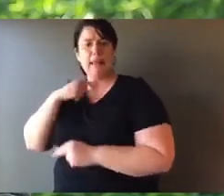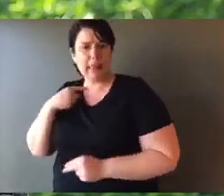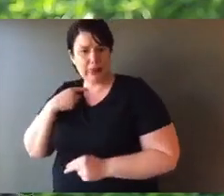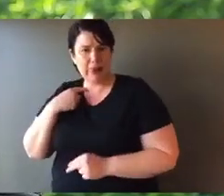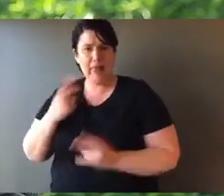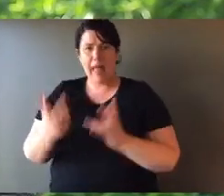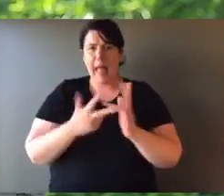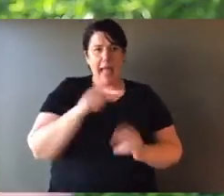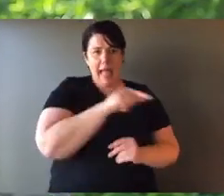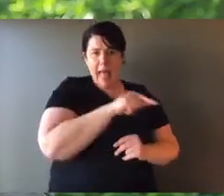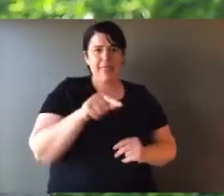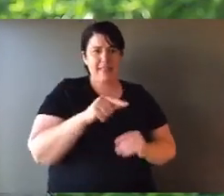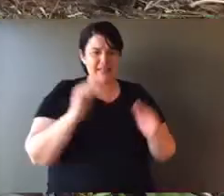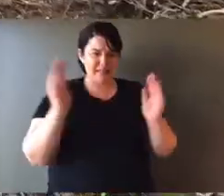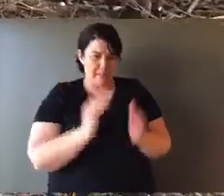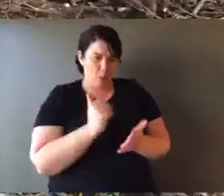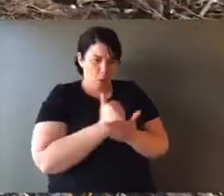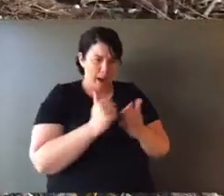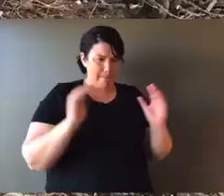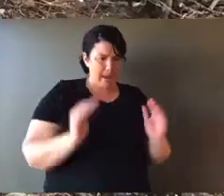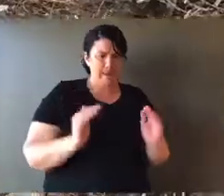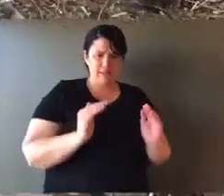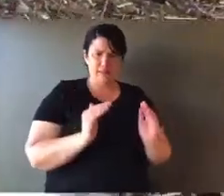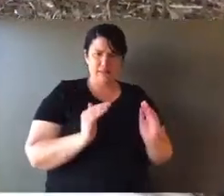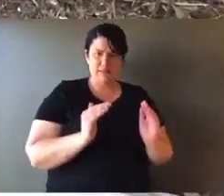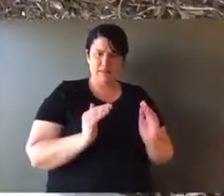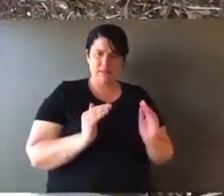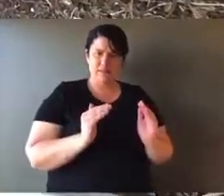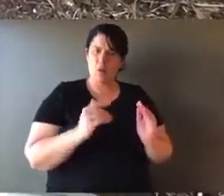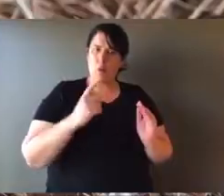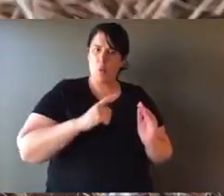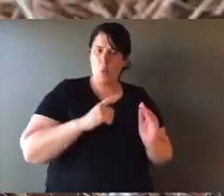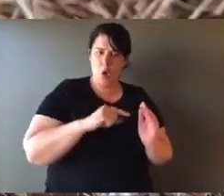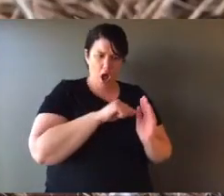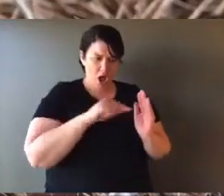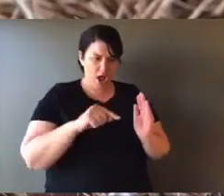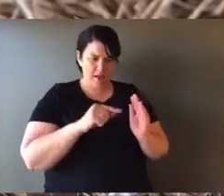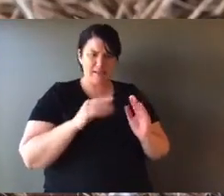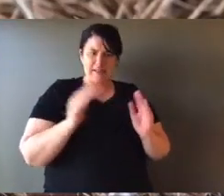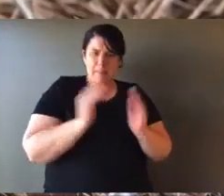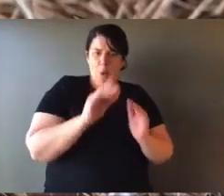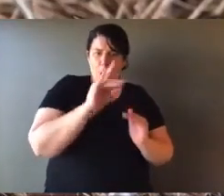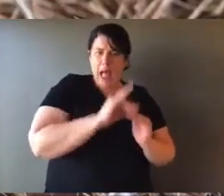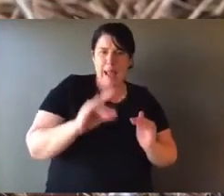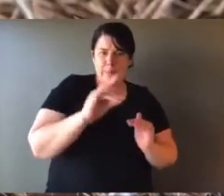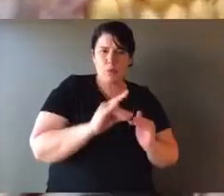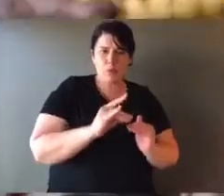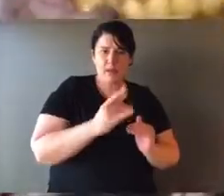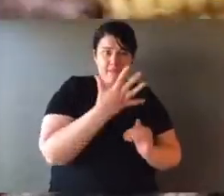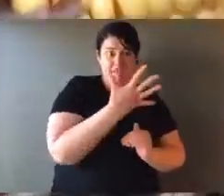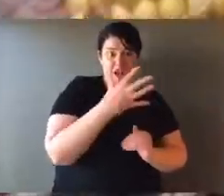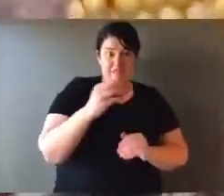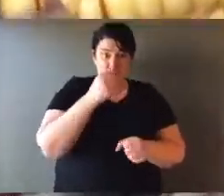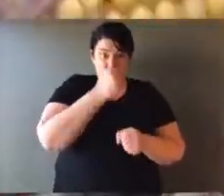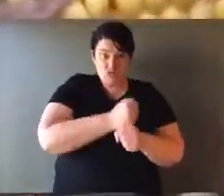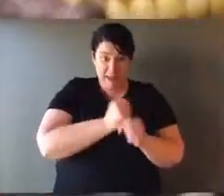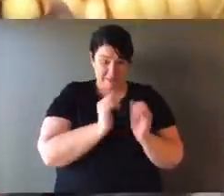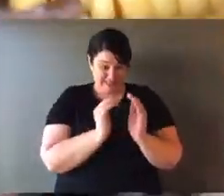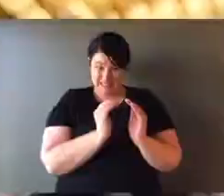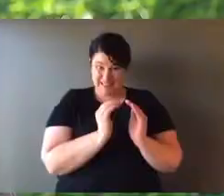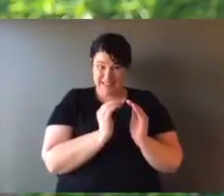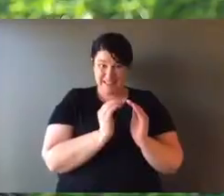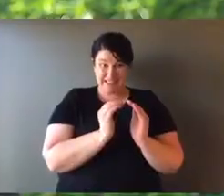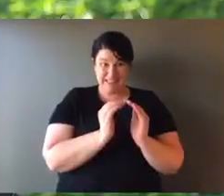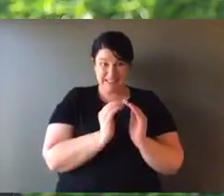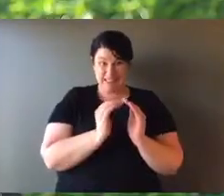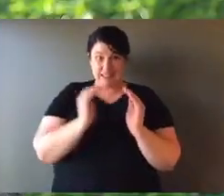humans sent to extinction, everything else is within the critical weight range. Now, why is that important? The critical weight range is